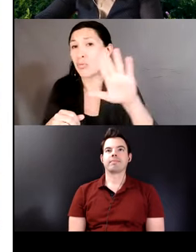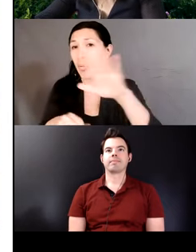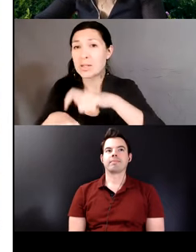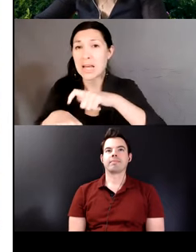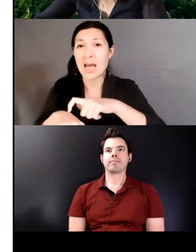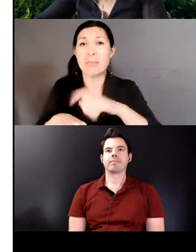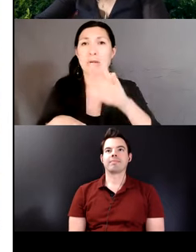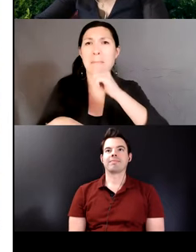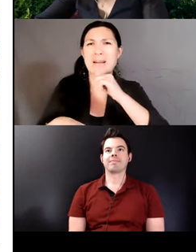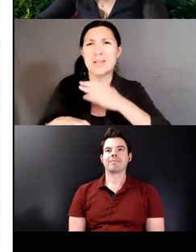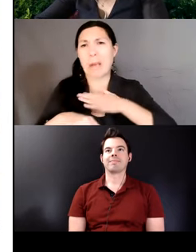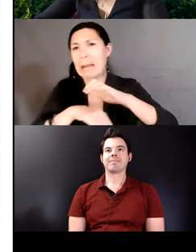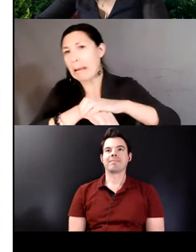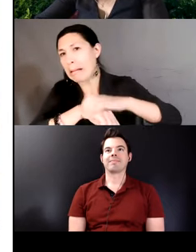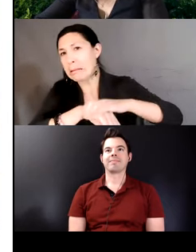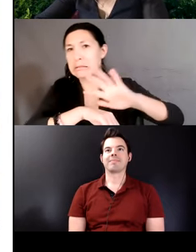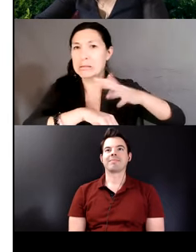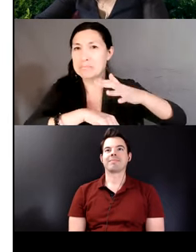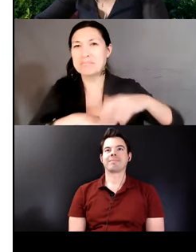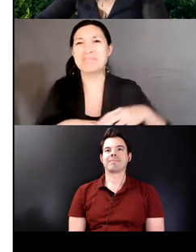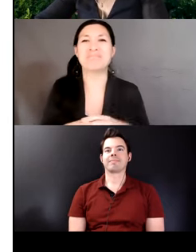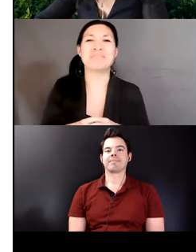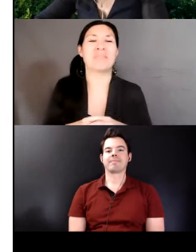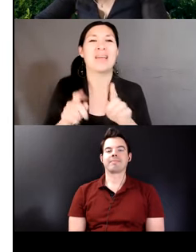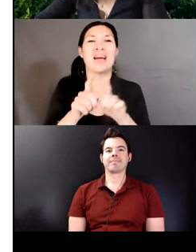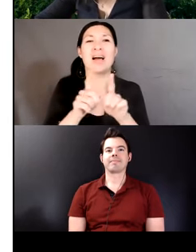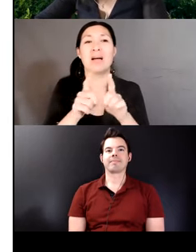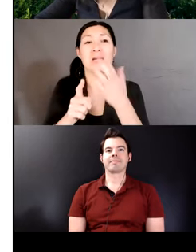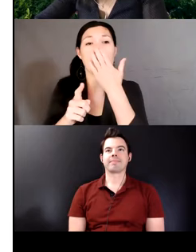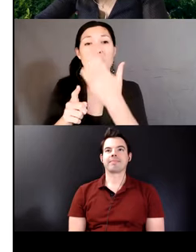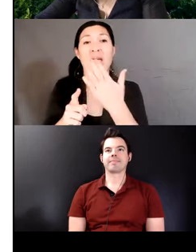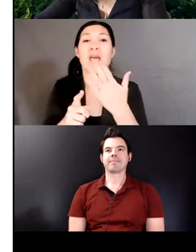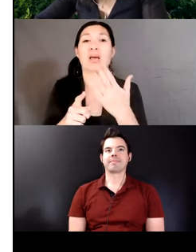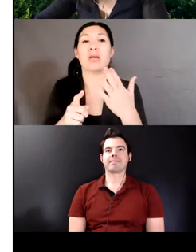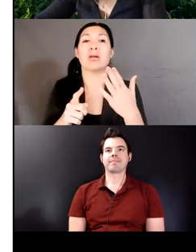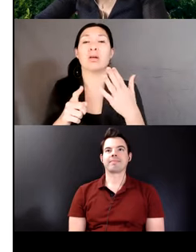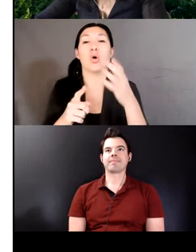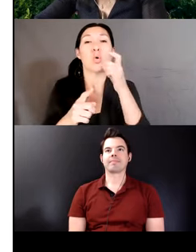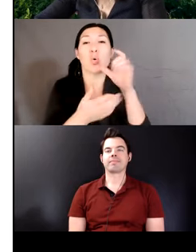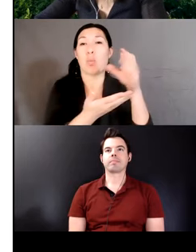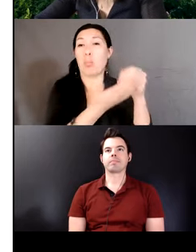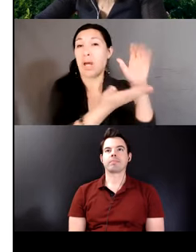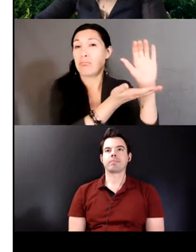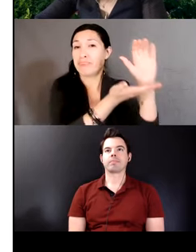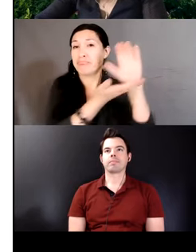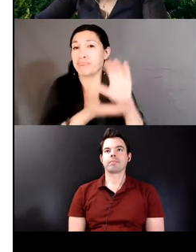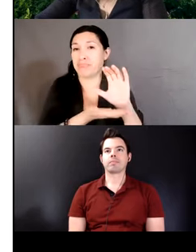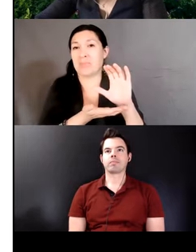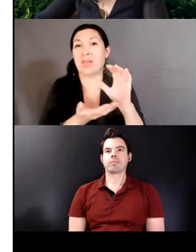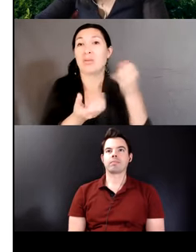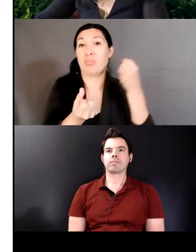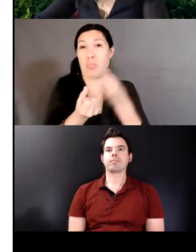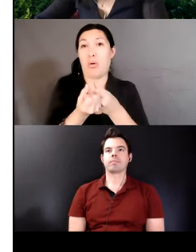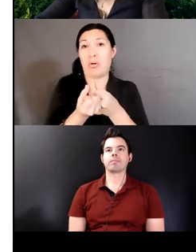with my English. And also, I would like to thank the funding agency that supports economically my